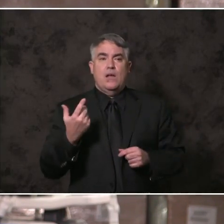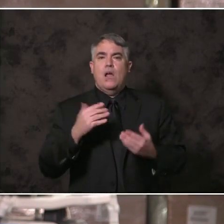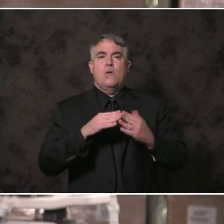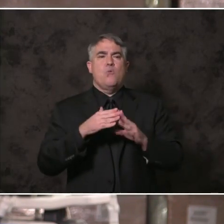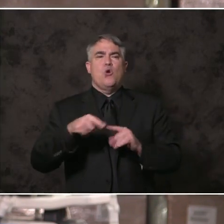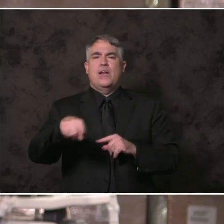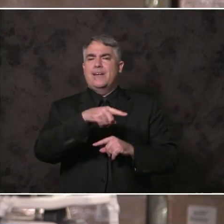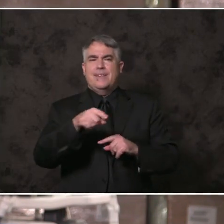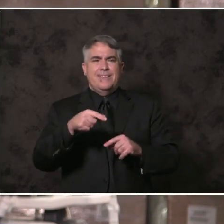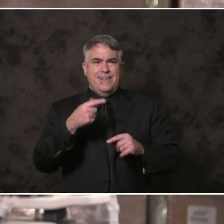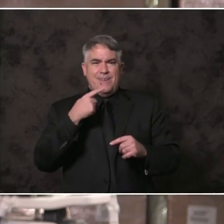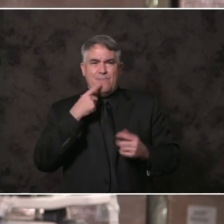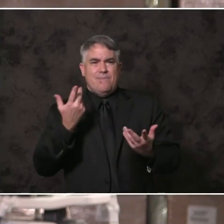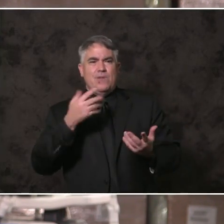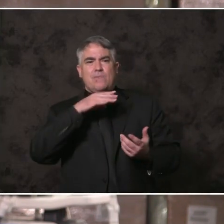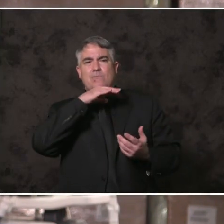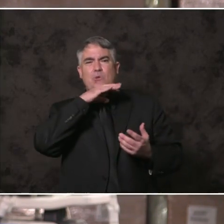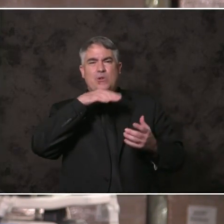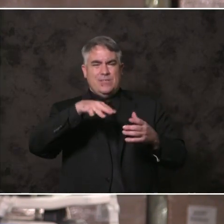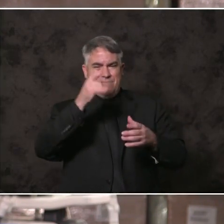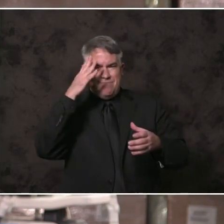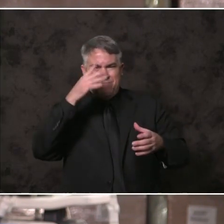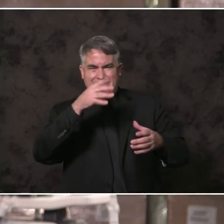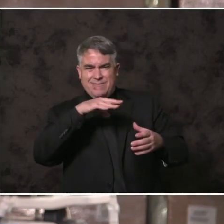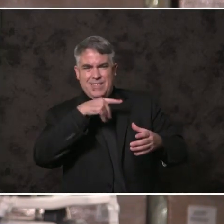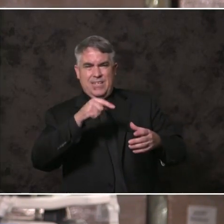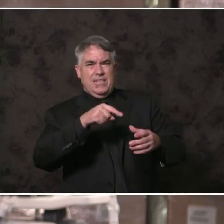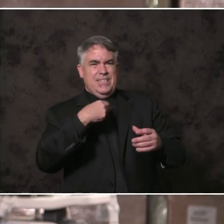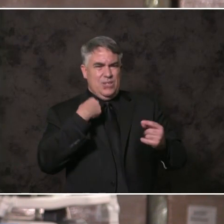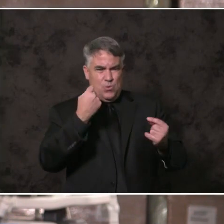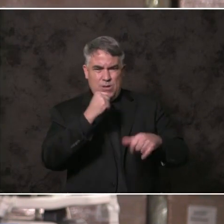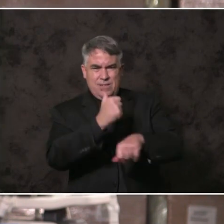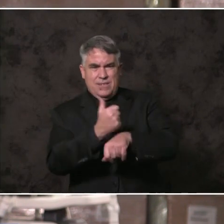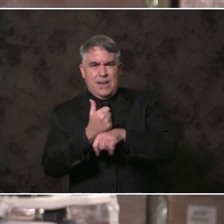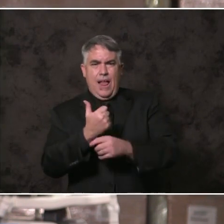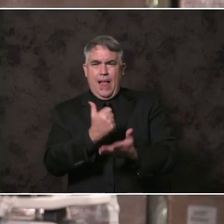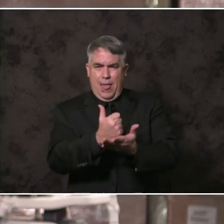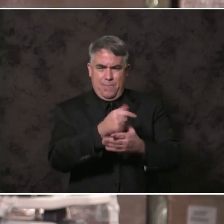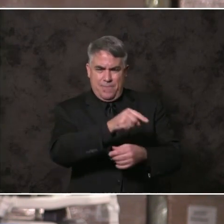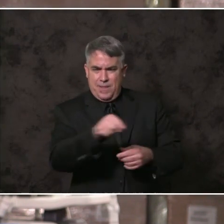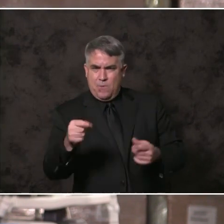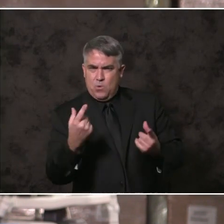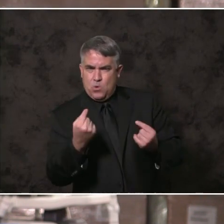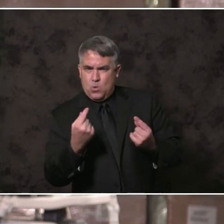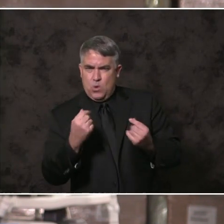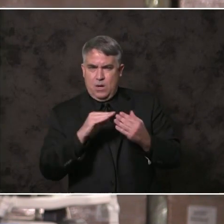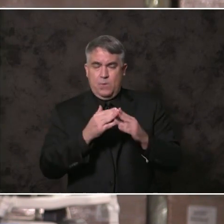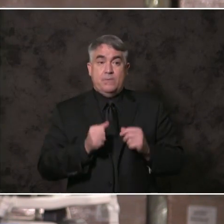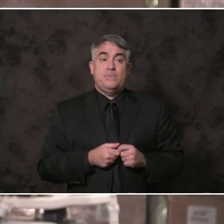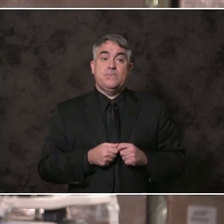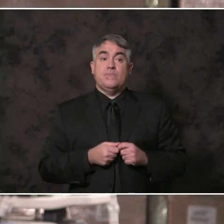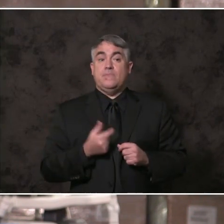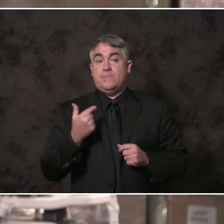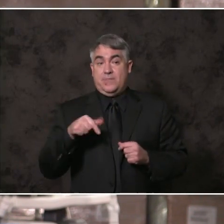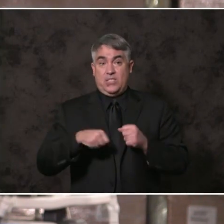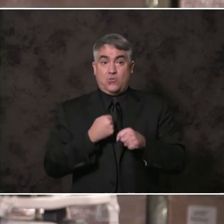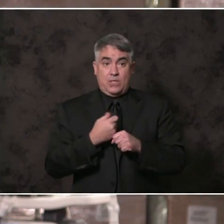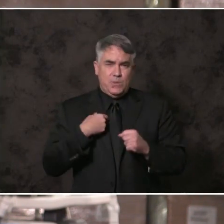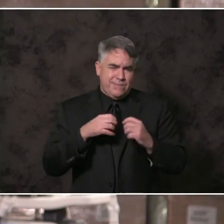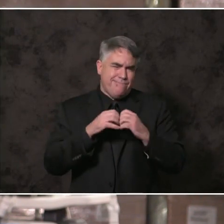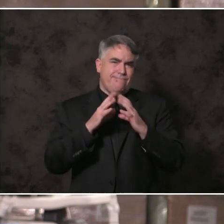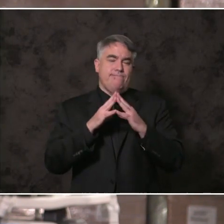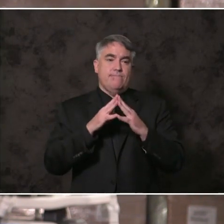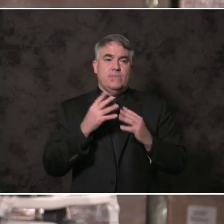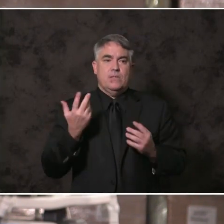pollution, is to put in place something that can actually help them. This year, I will launch an effort to expand access to